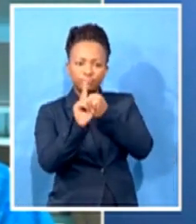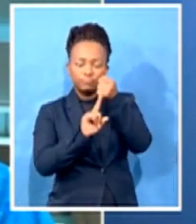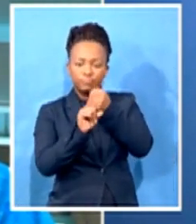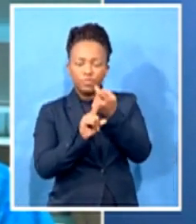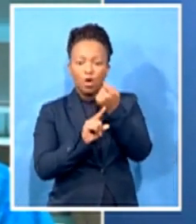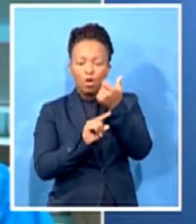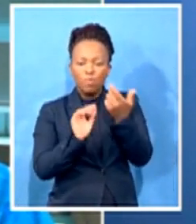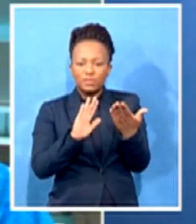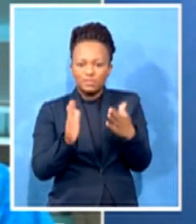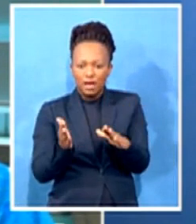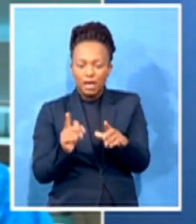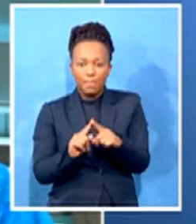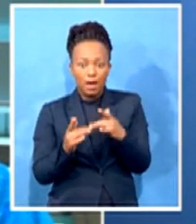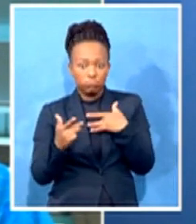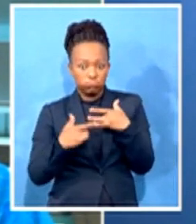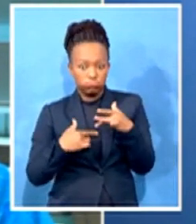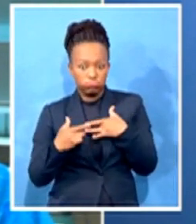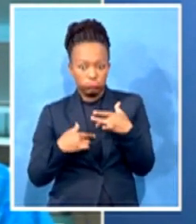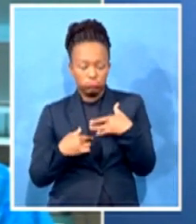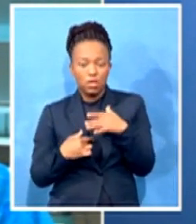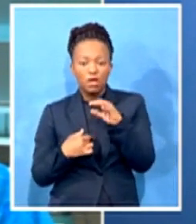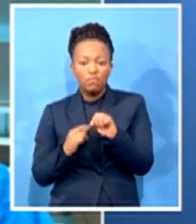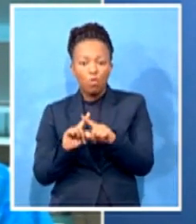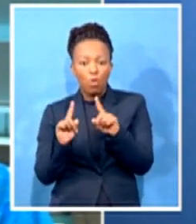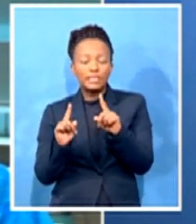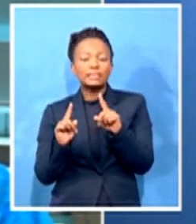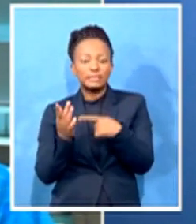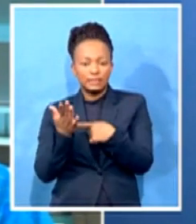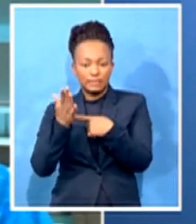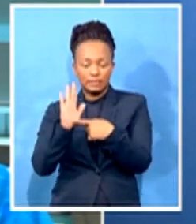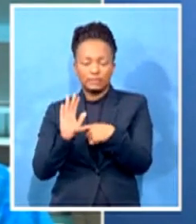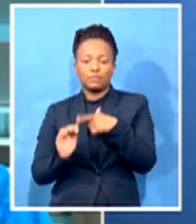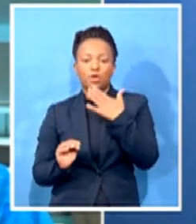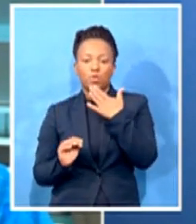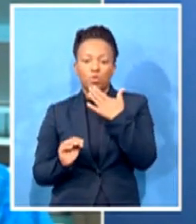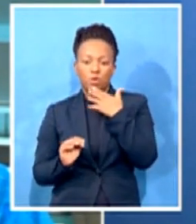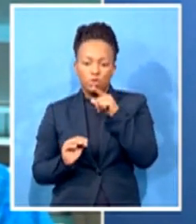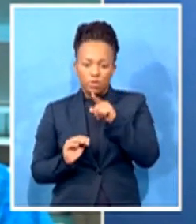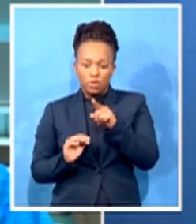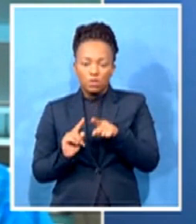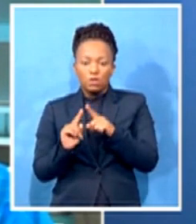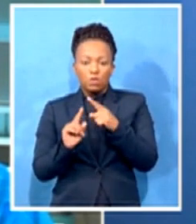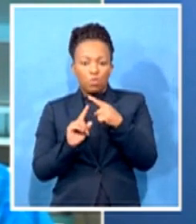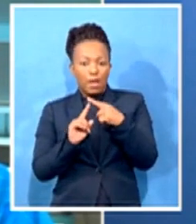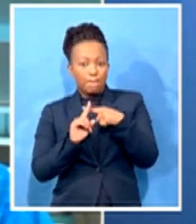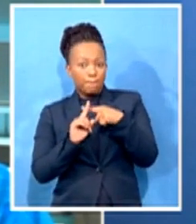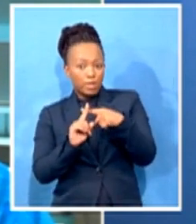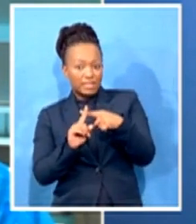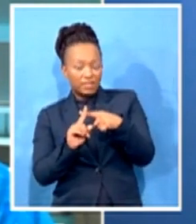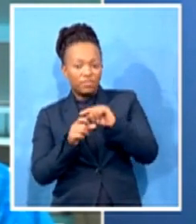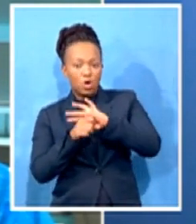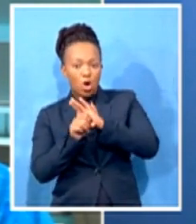that has been highlighted by the positive testing that Donald Trump and millennia have gone through.